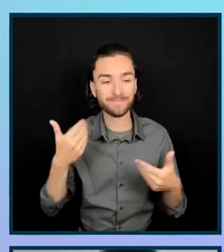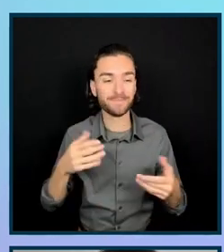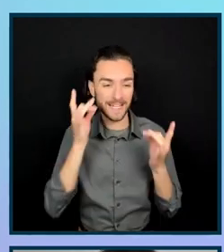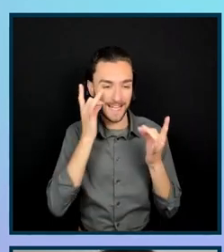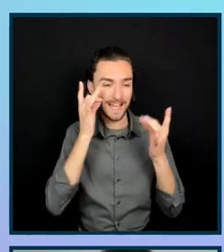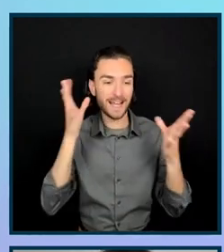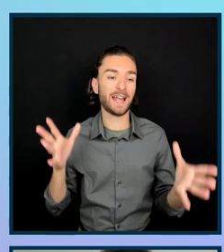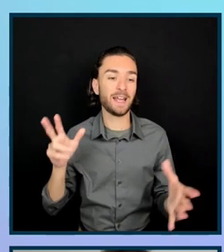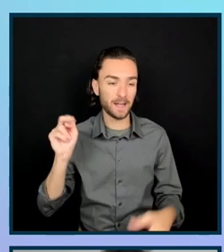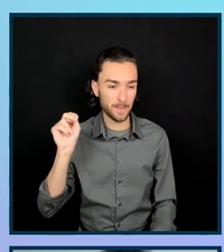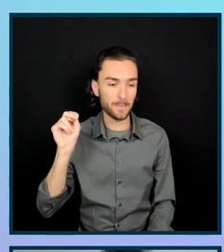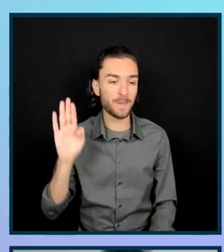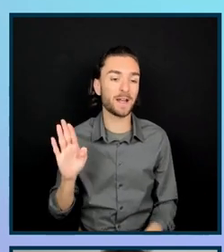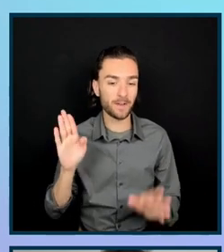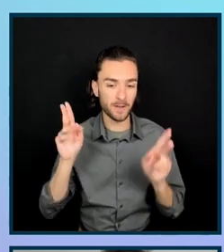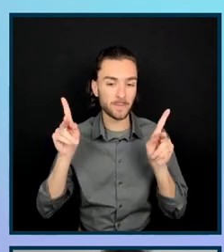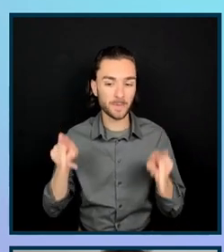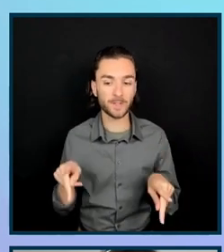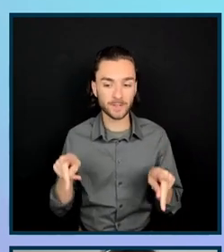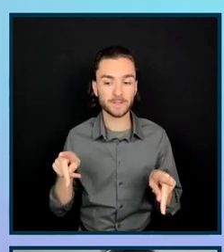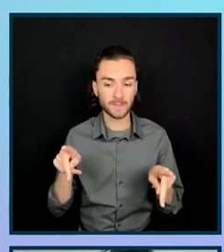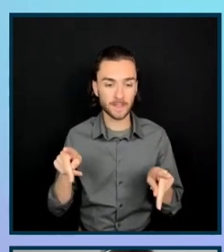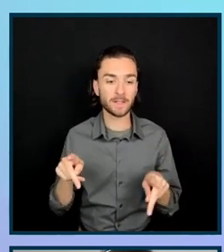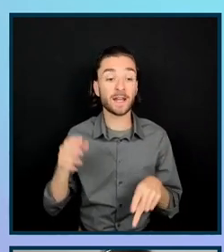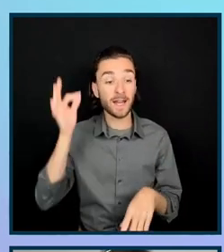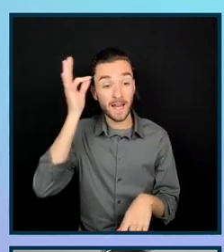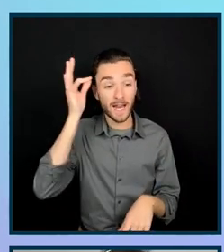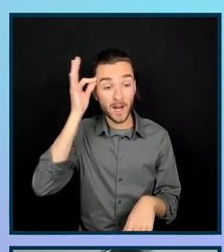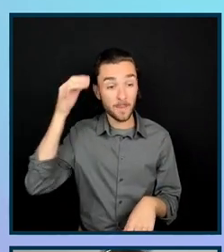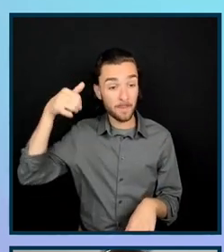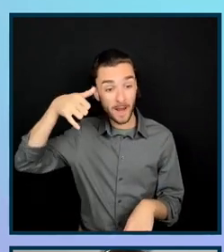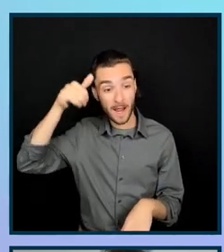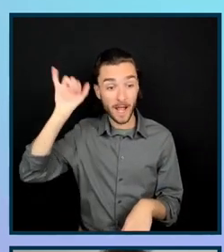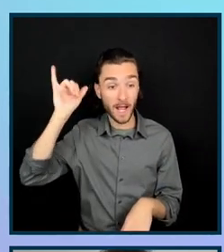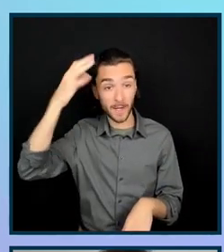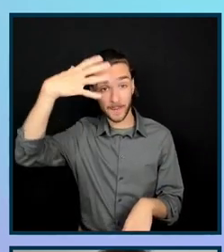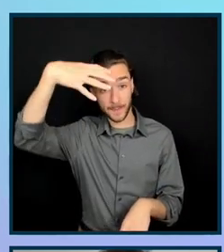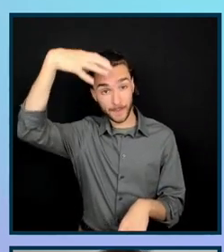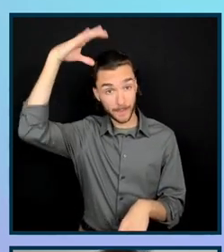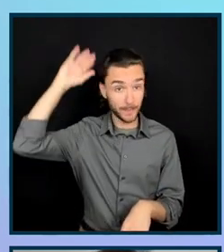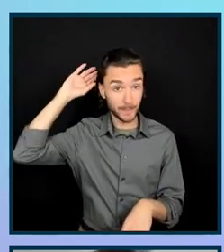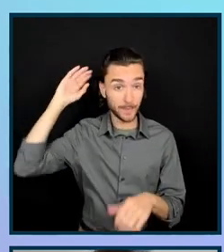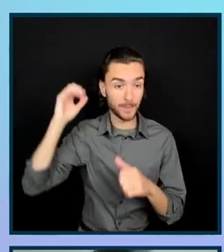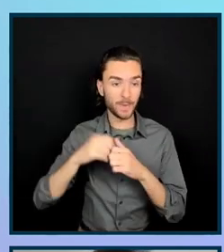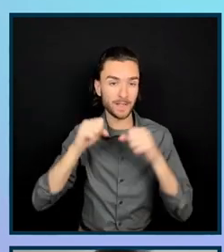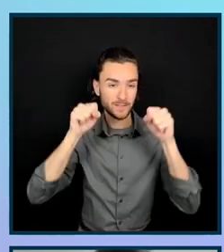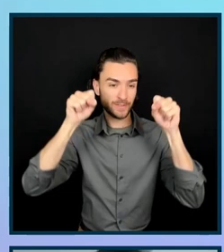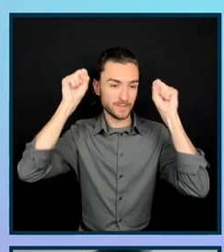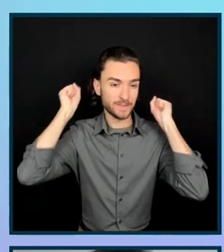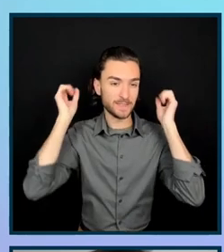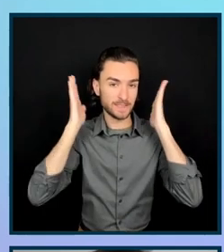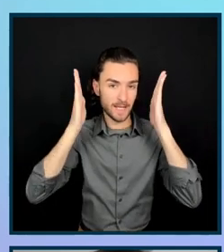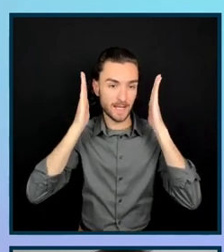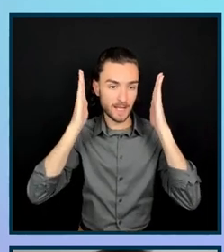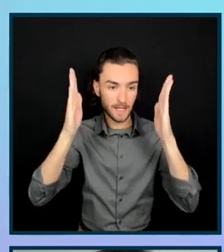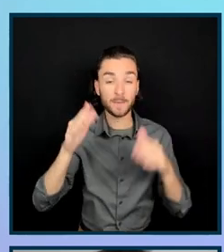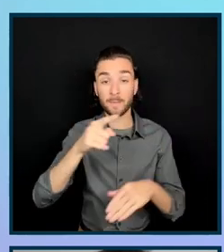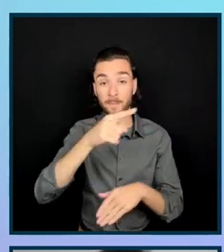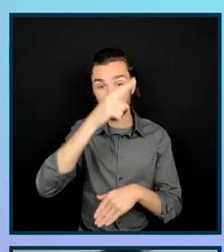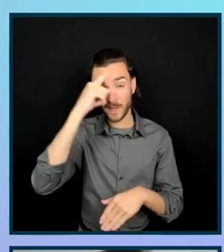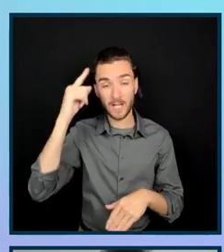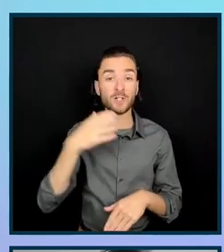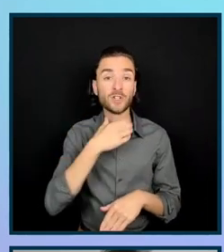-skinned, non-binary person, blonde hair pulled up into an updo with an undercut, wearing a black turtleneck sweater.